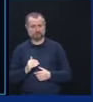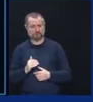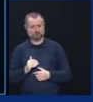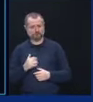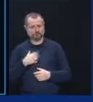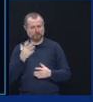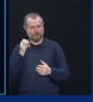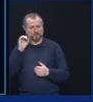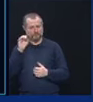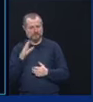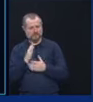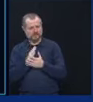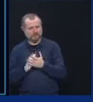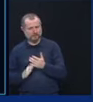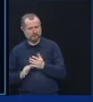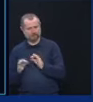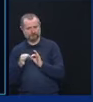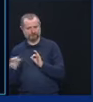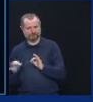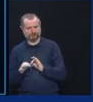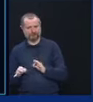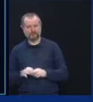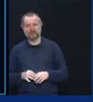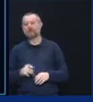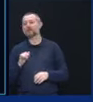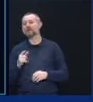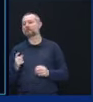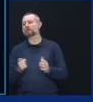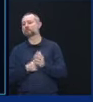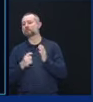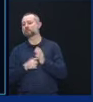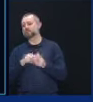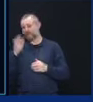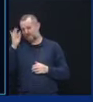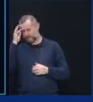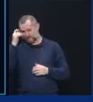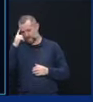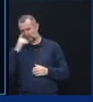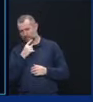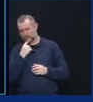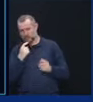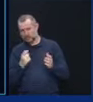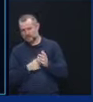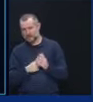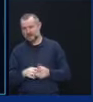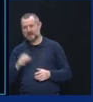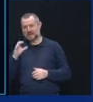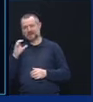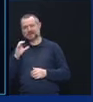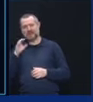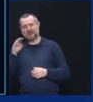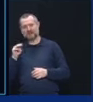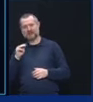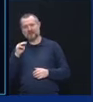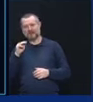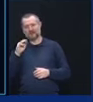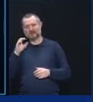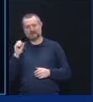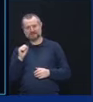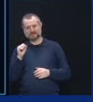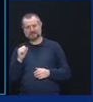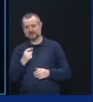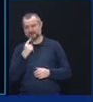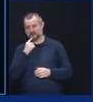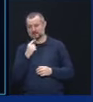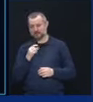sentences because these are the criteria from the federal government, right? There's the CMS guidance. That's a March 13th guidance, and